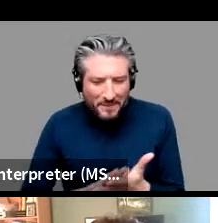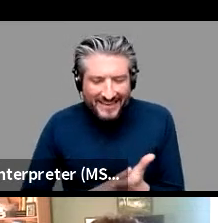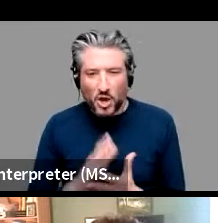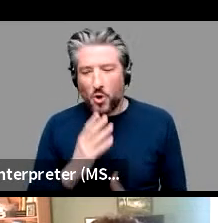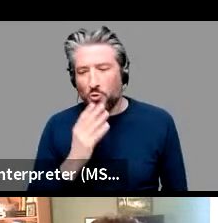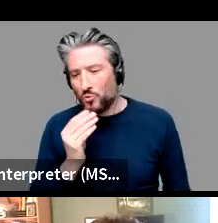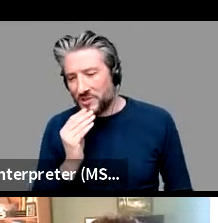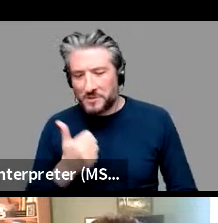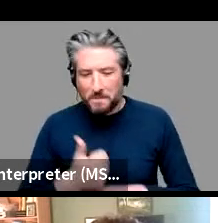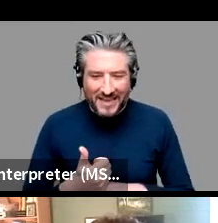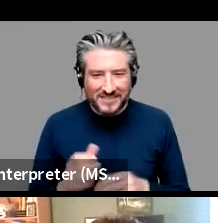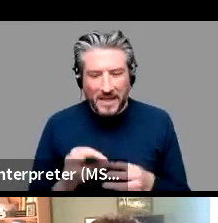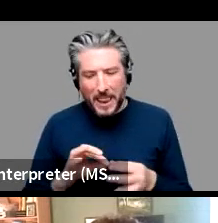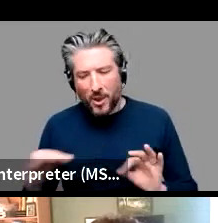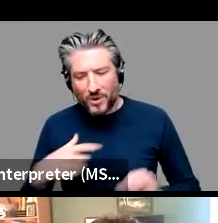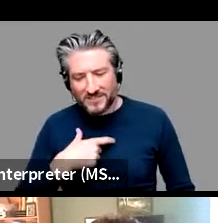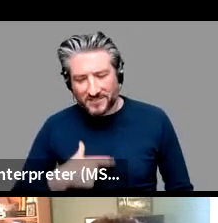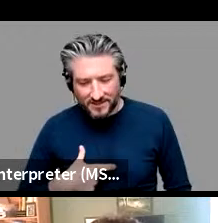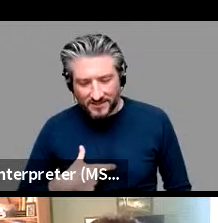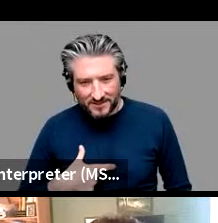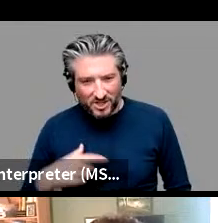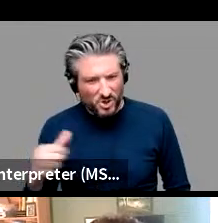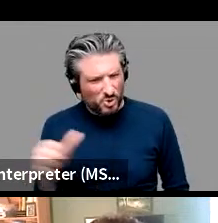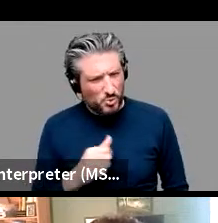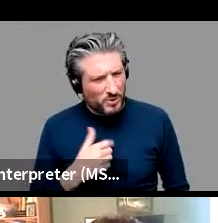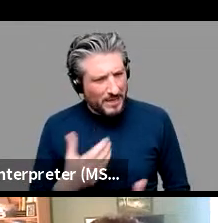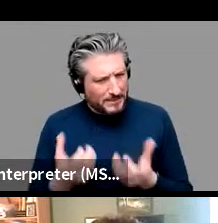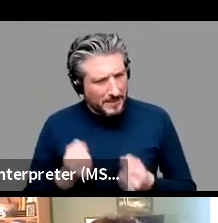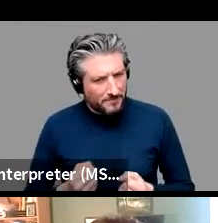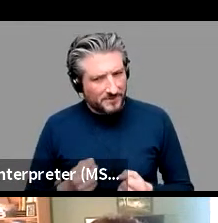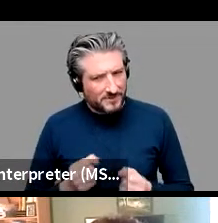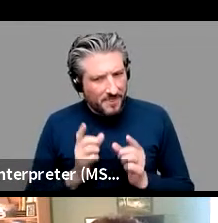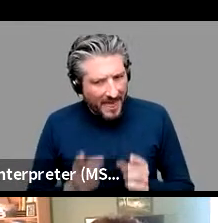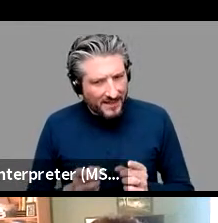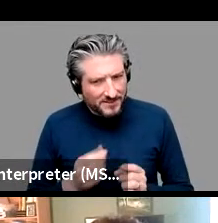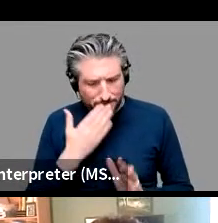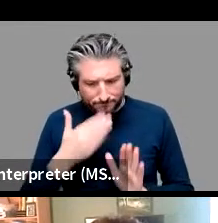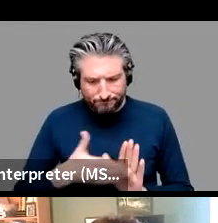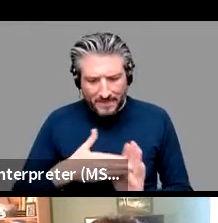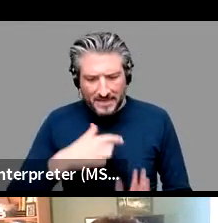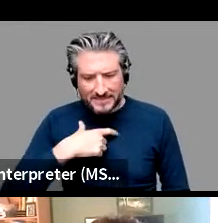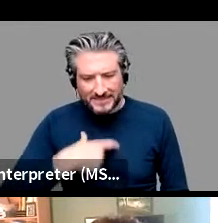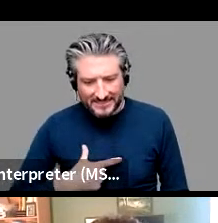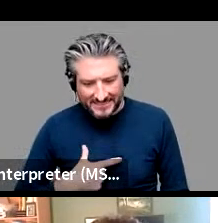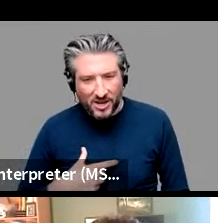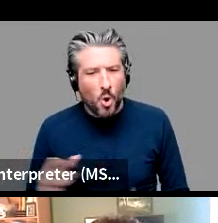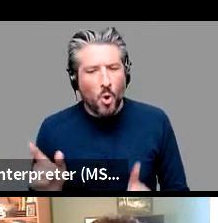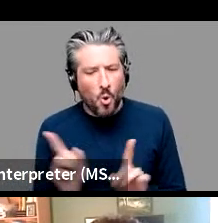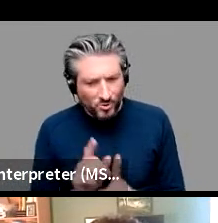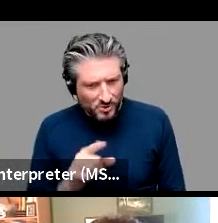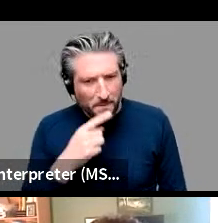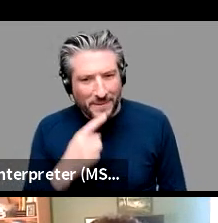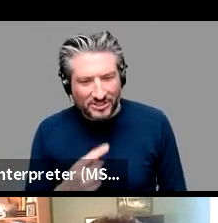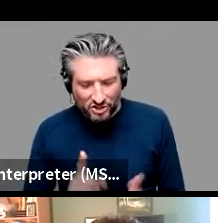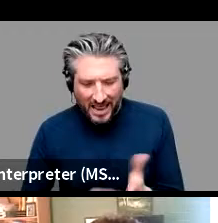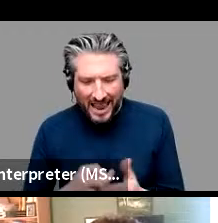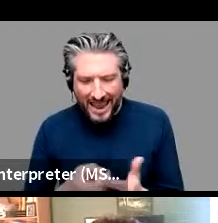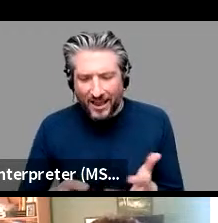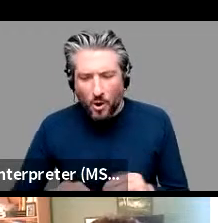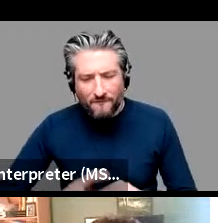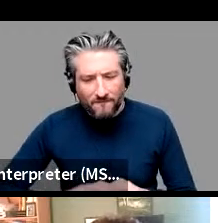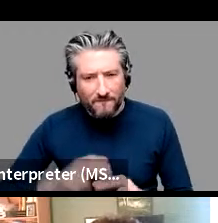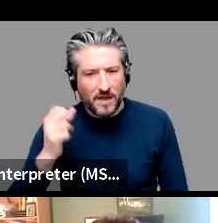need this kind of identity i was also a bit worried when you mentioned uh lakehoff's cognitive commitment because